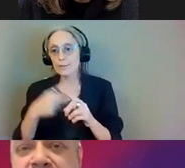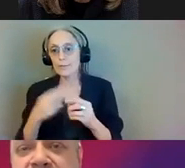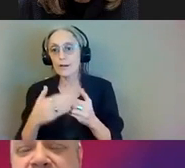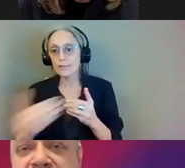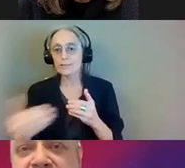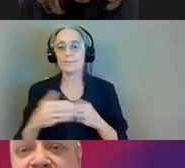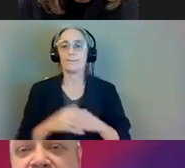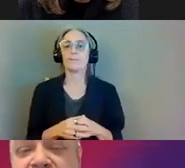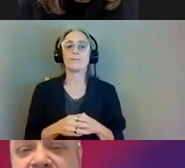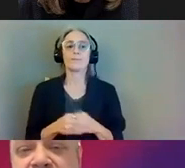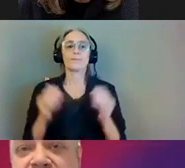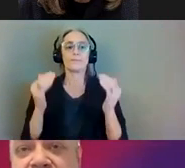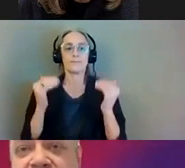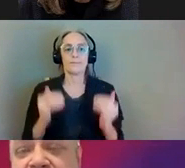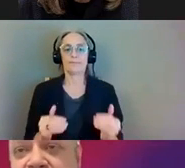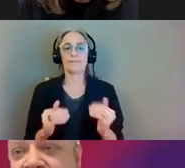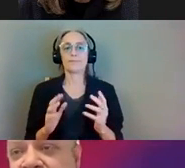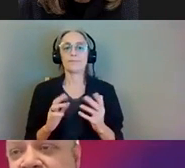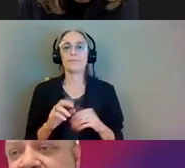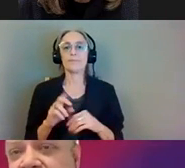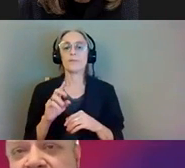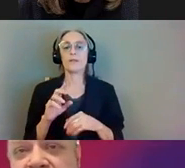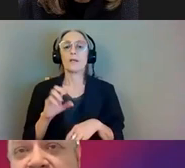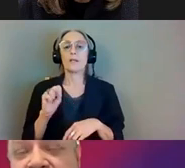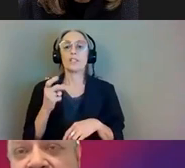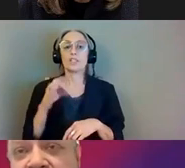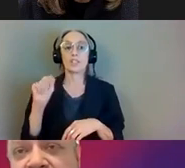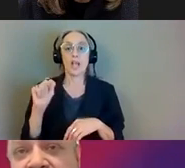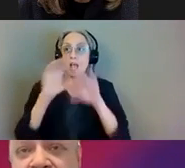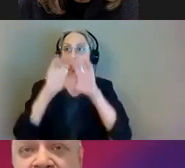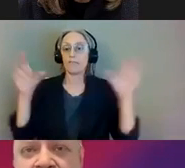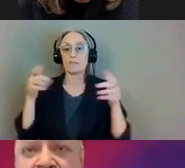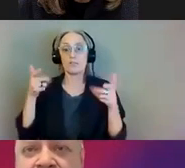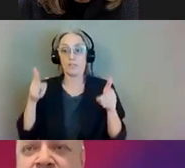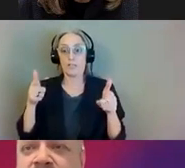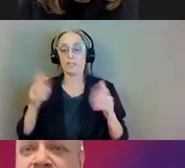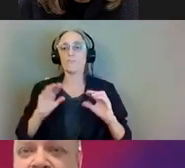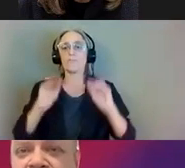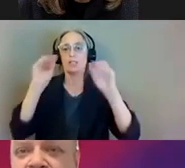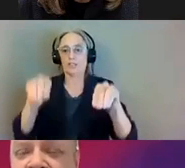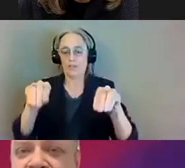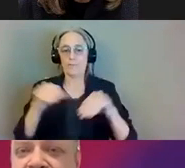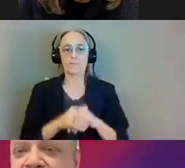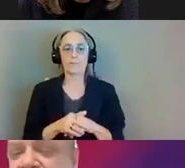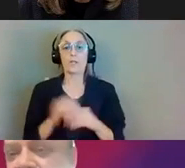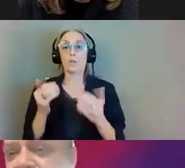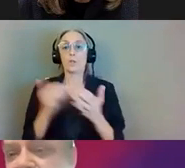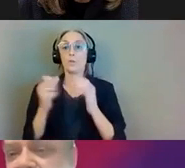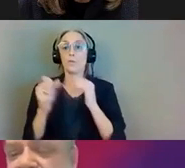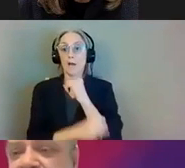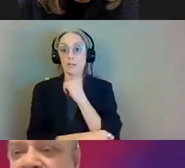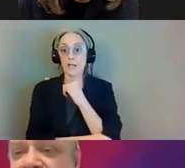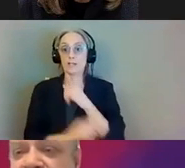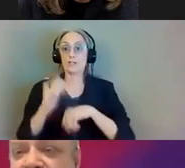Next is installation of the drilled shafts. Next slide, please. Next Next new foundations are